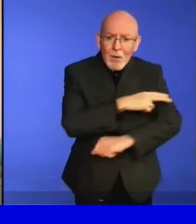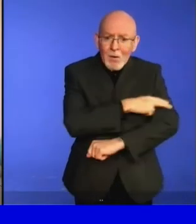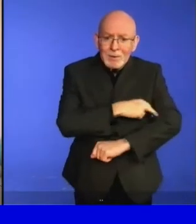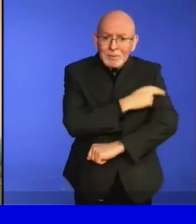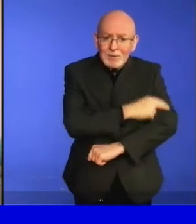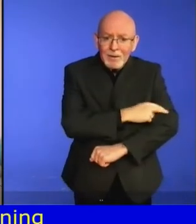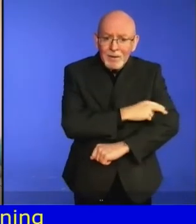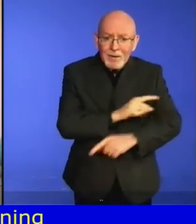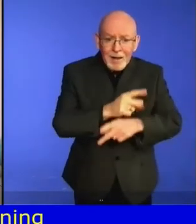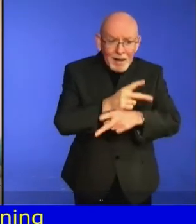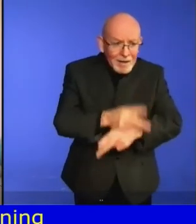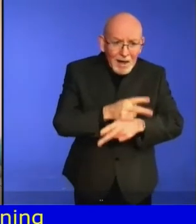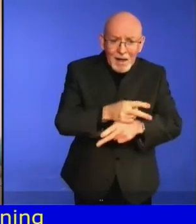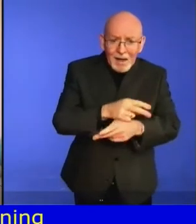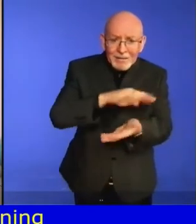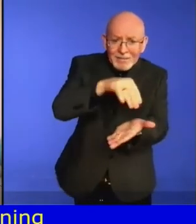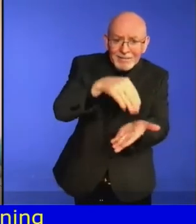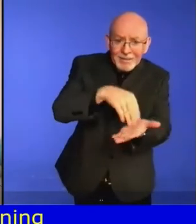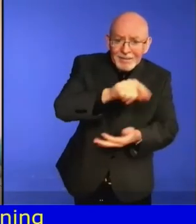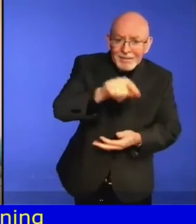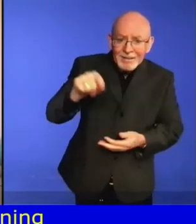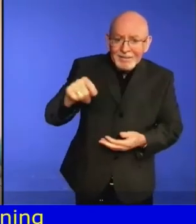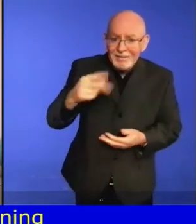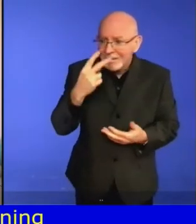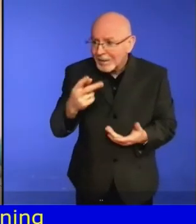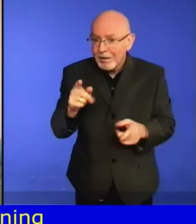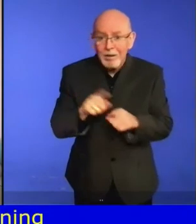medicines, personal attention and care,